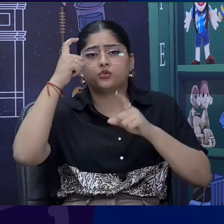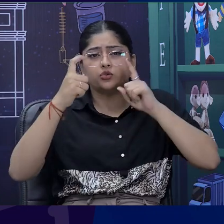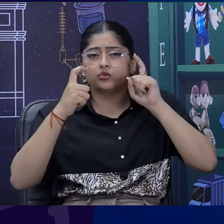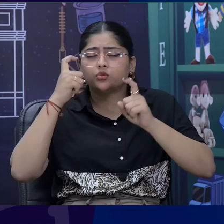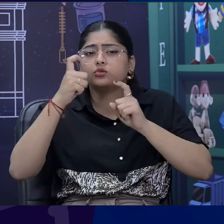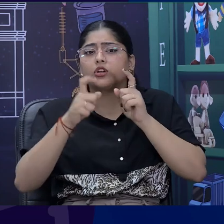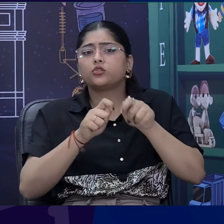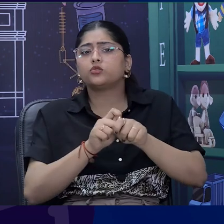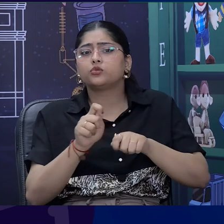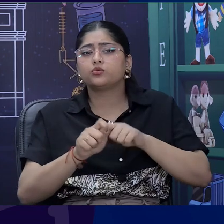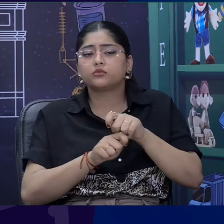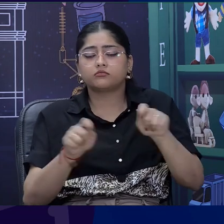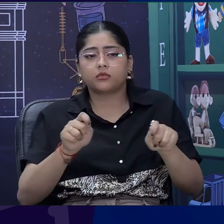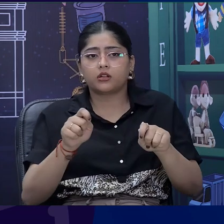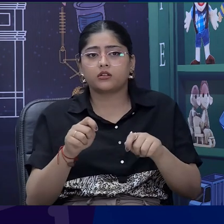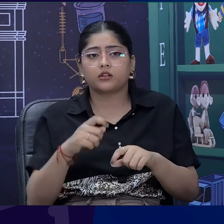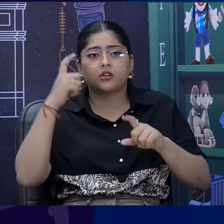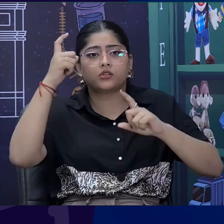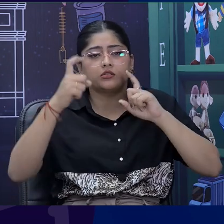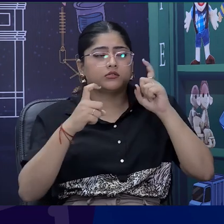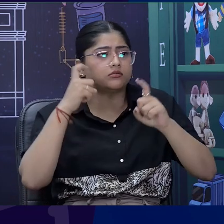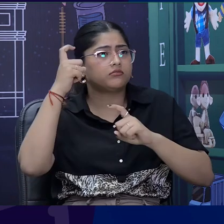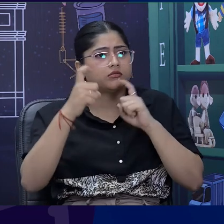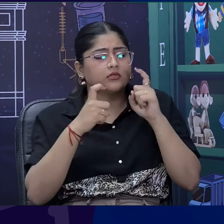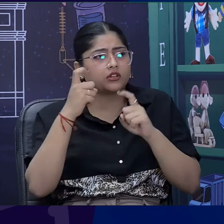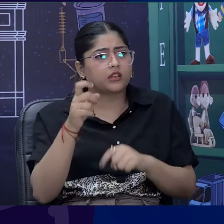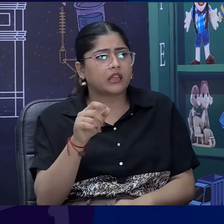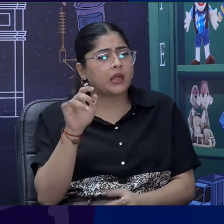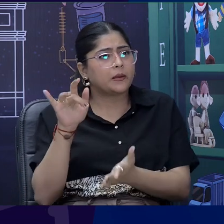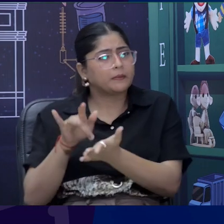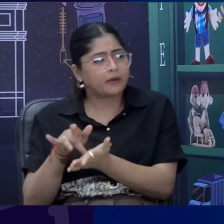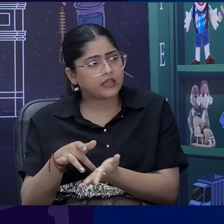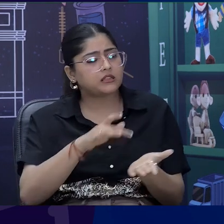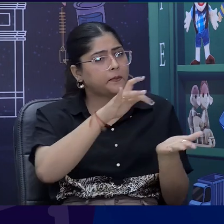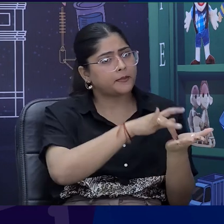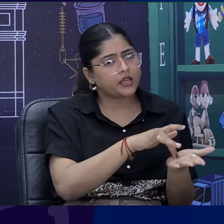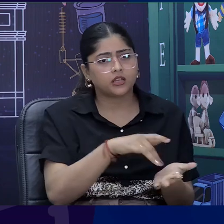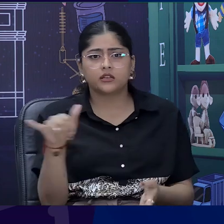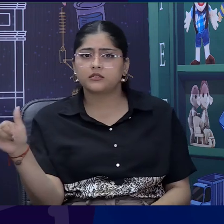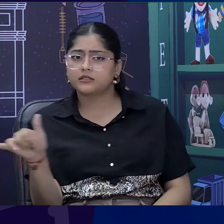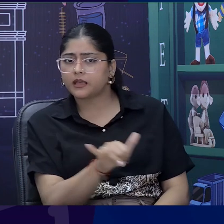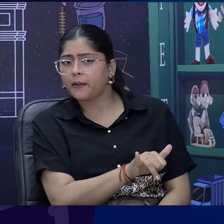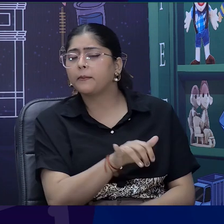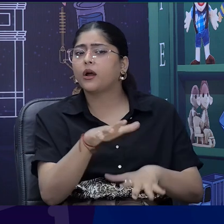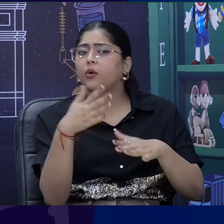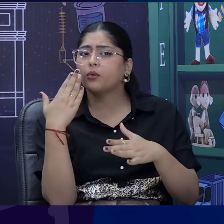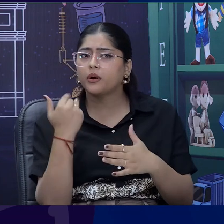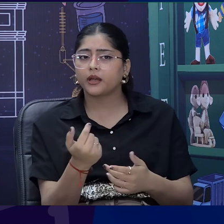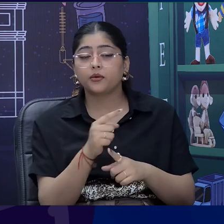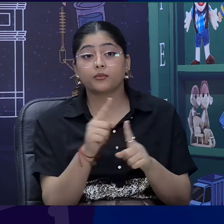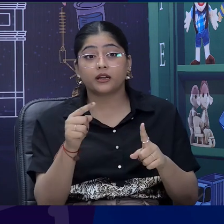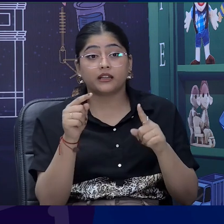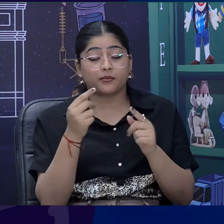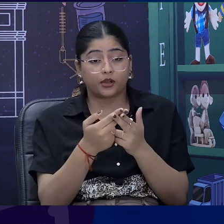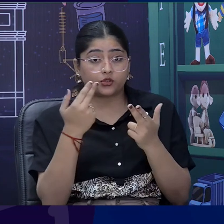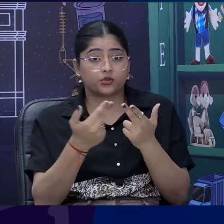wondered what is this everything is same here and there. So, this is the story but we need to explore